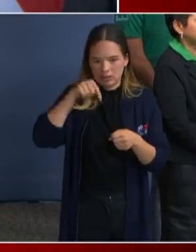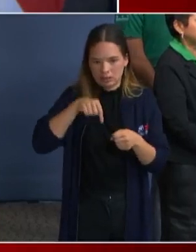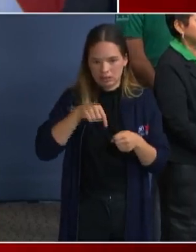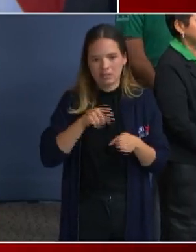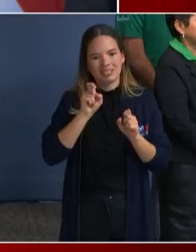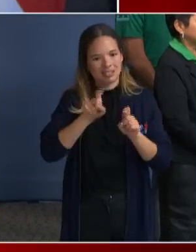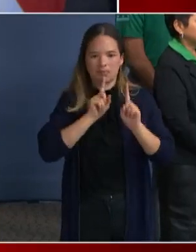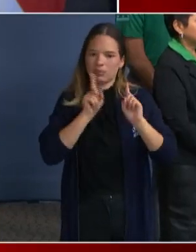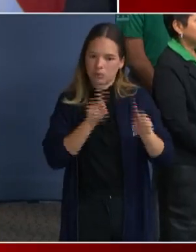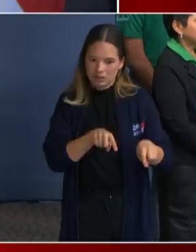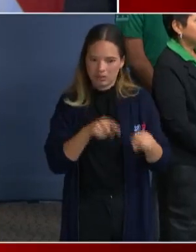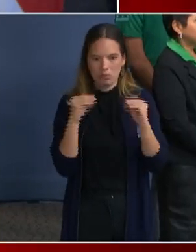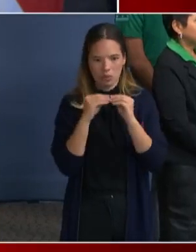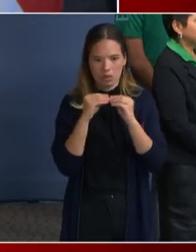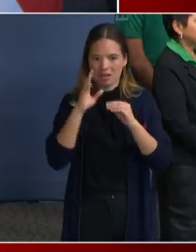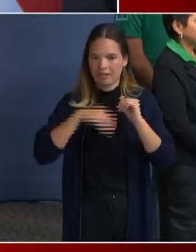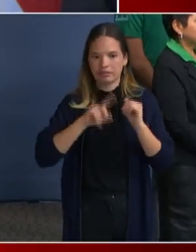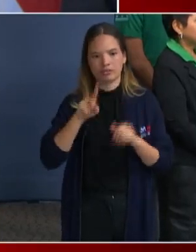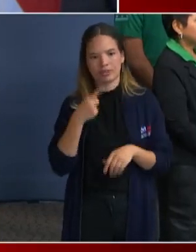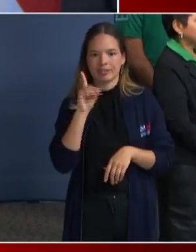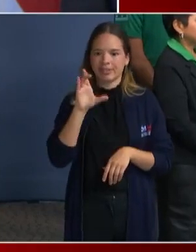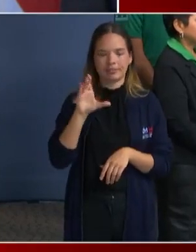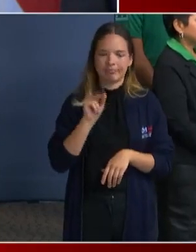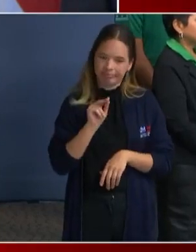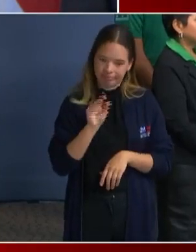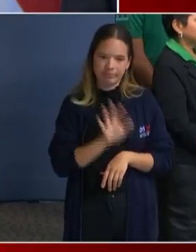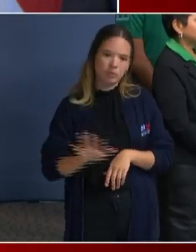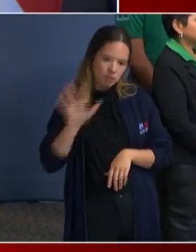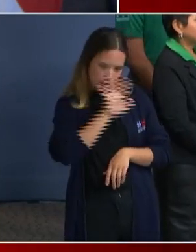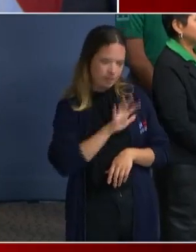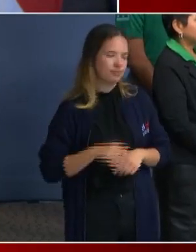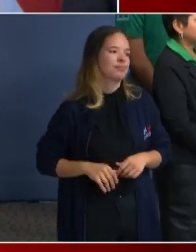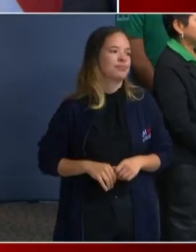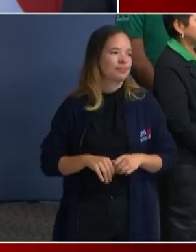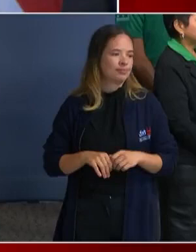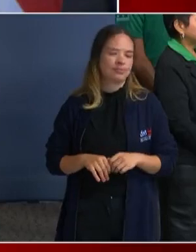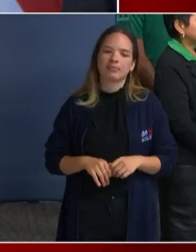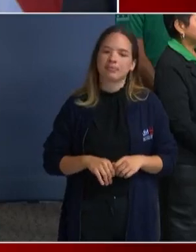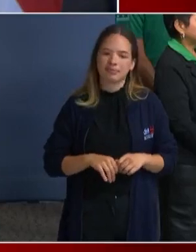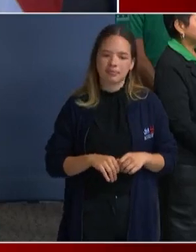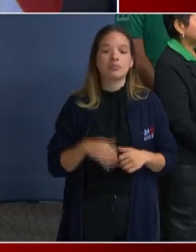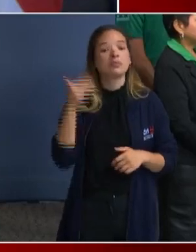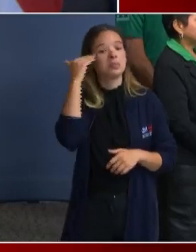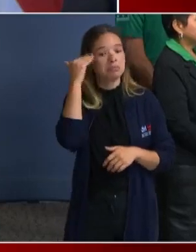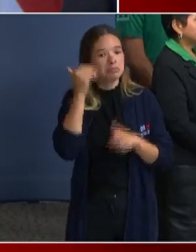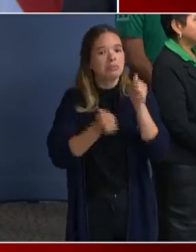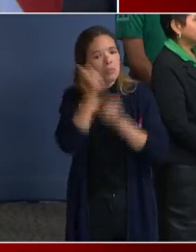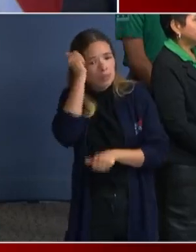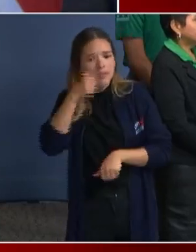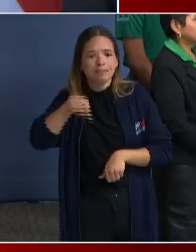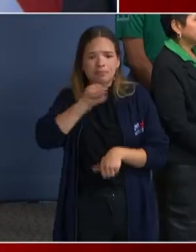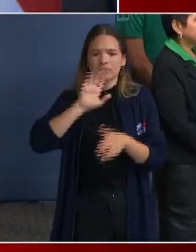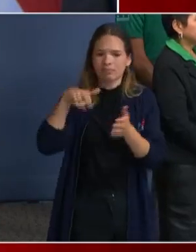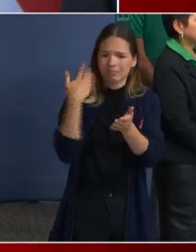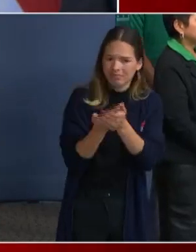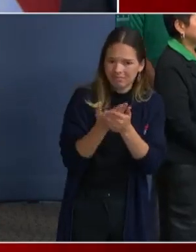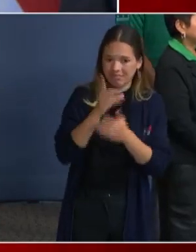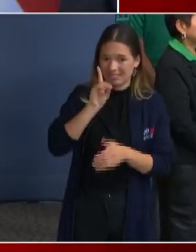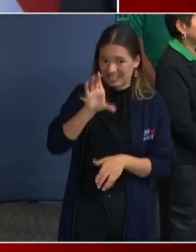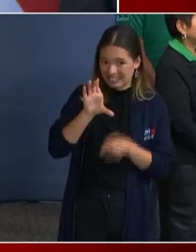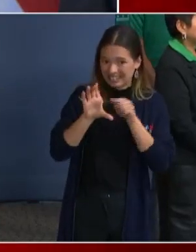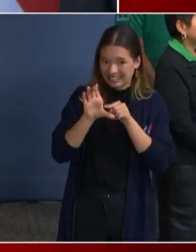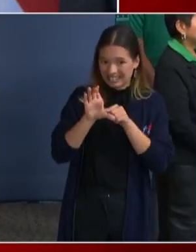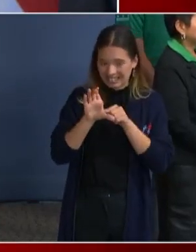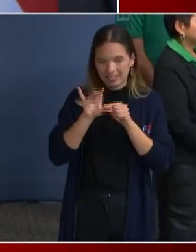We know, as the mayor said, that the majority of those arriving are just passing through, and for those who do stay, we will do what we always do. We will